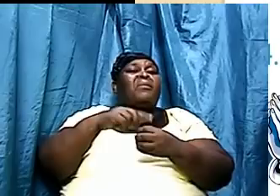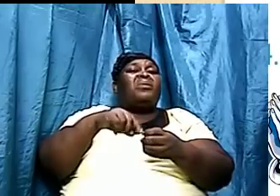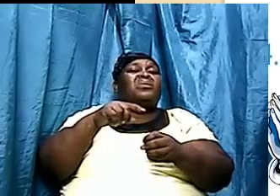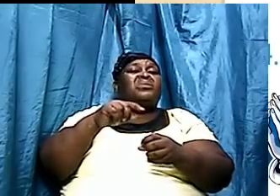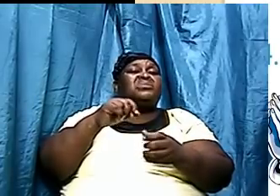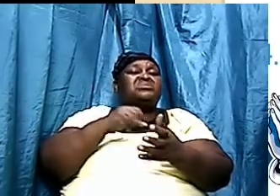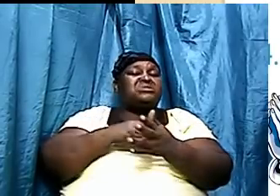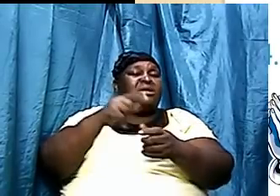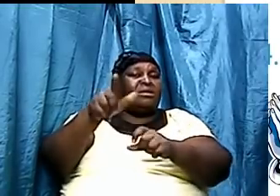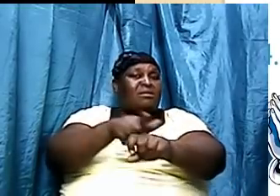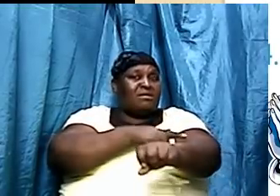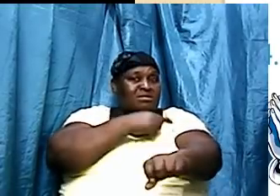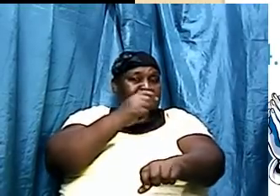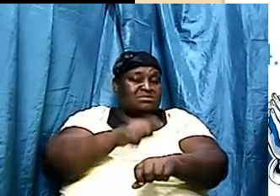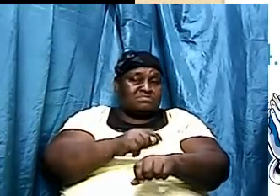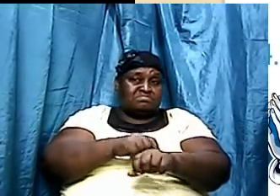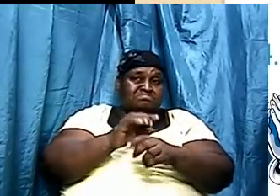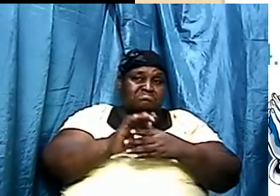of 22 over 7